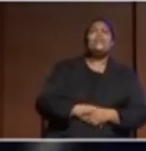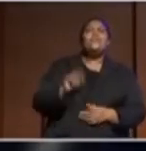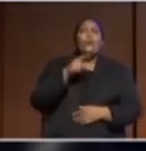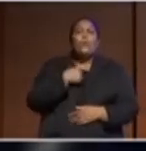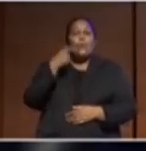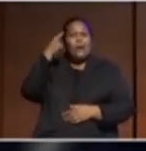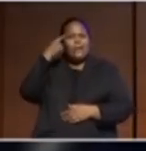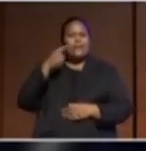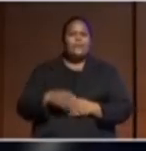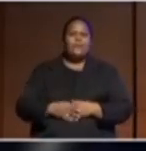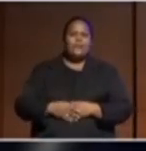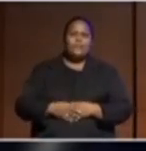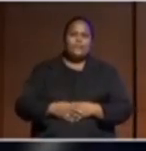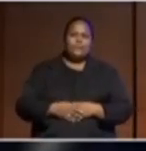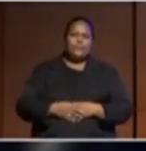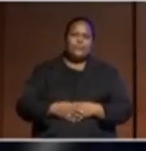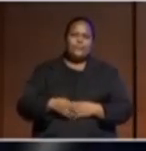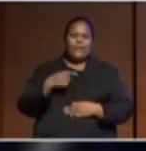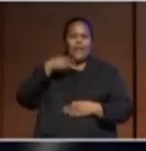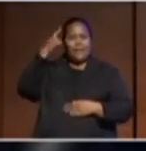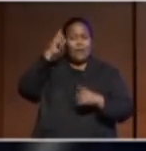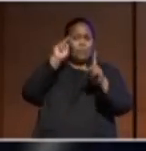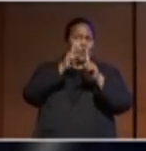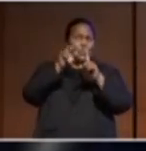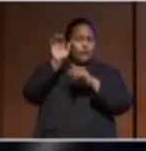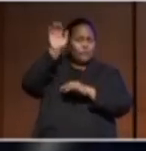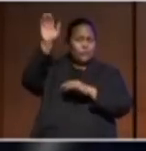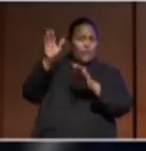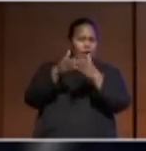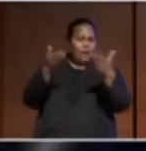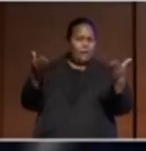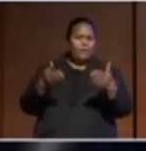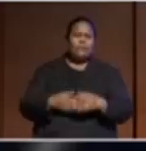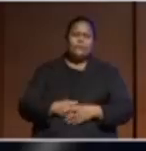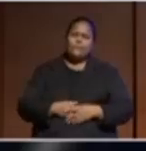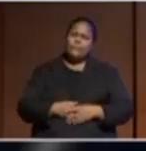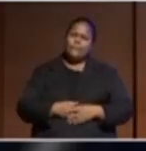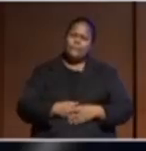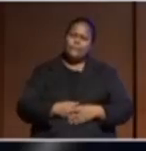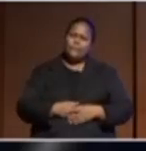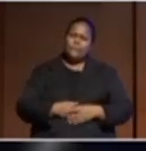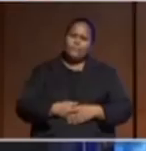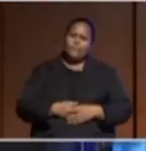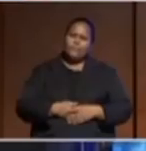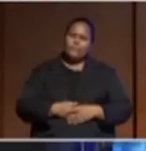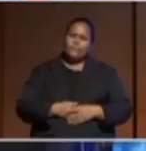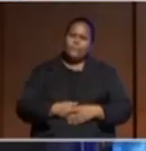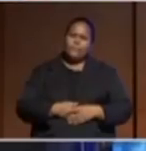politicians will navigate in the future? I remember when I first came in as a